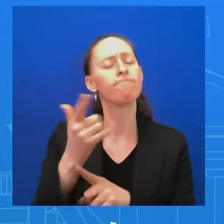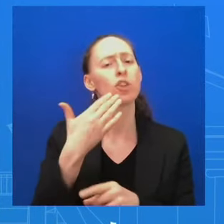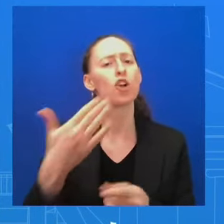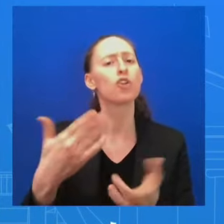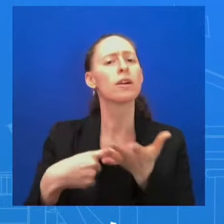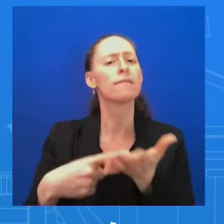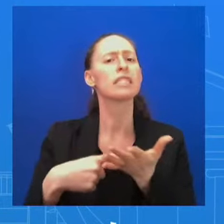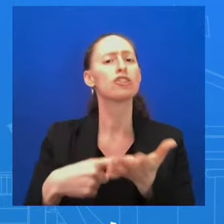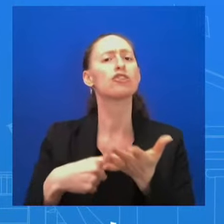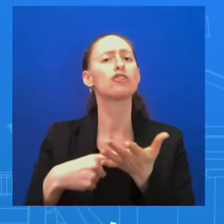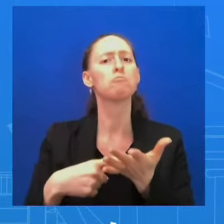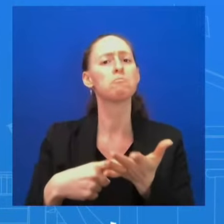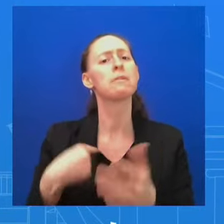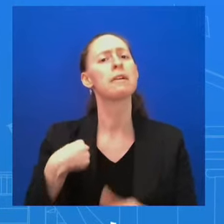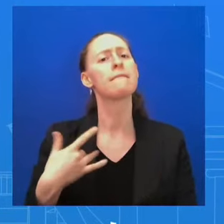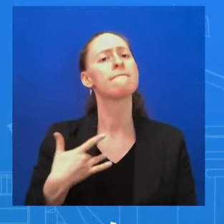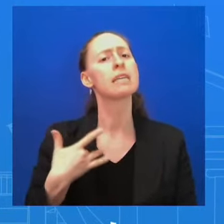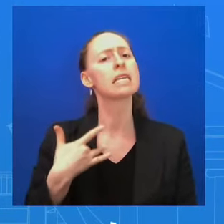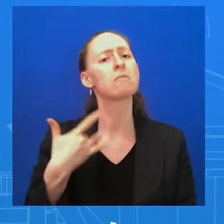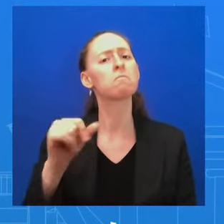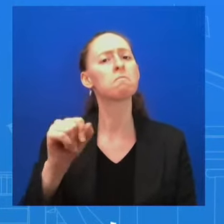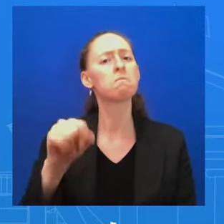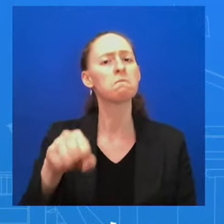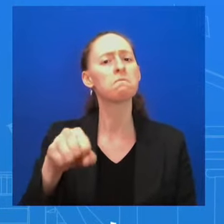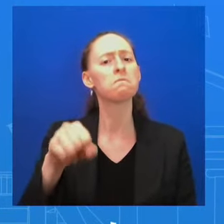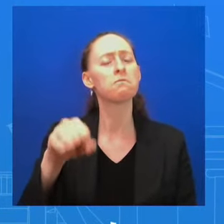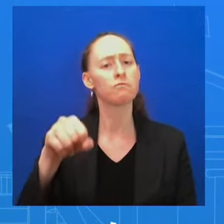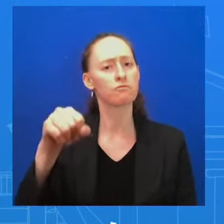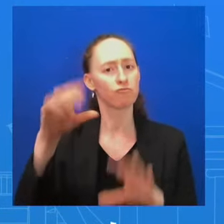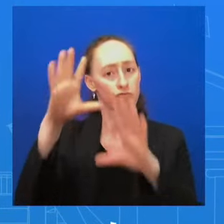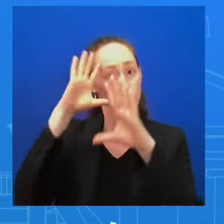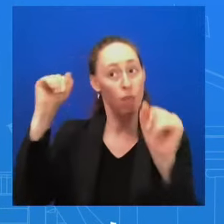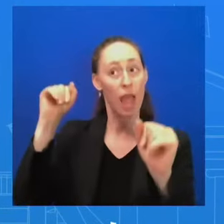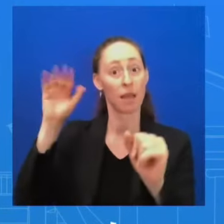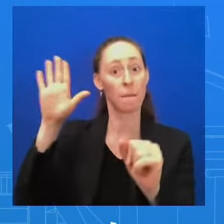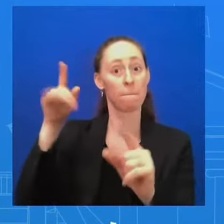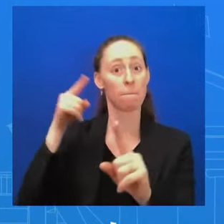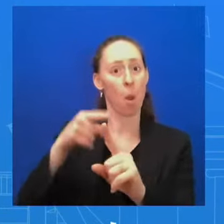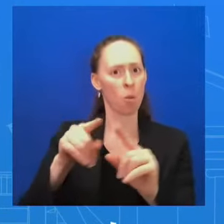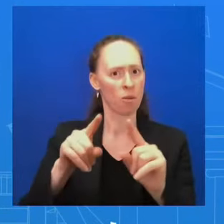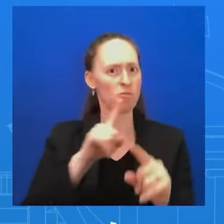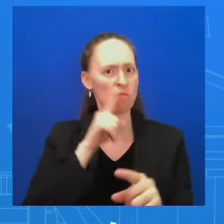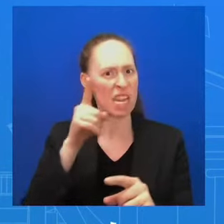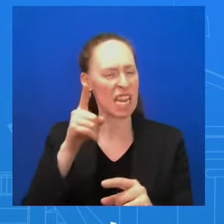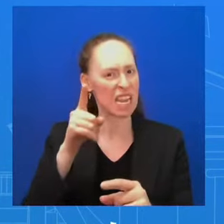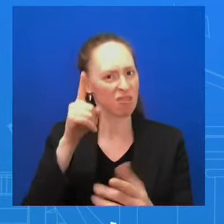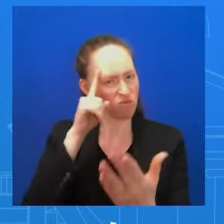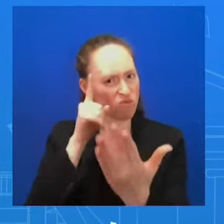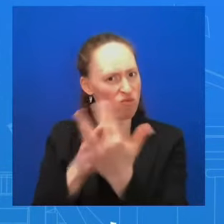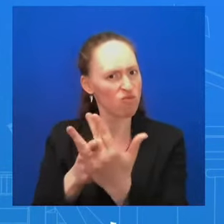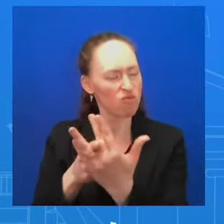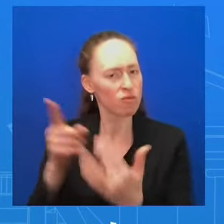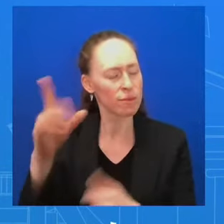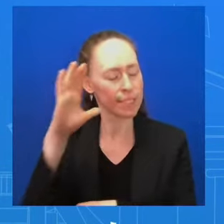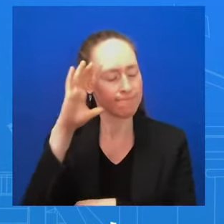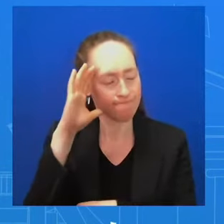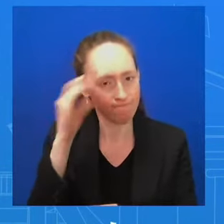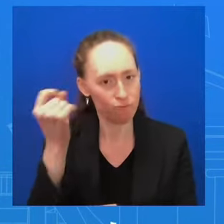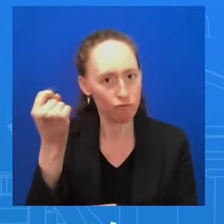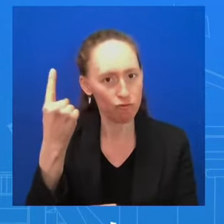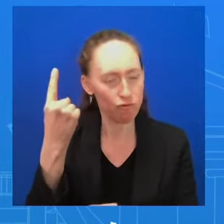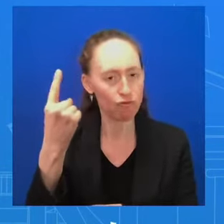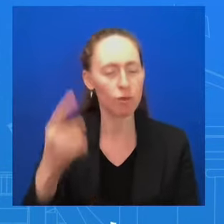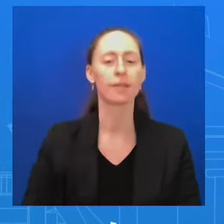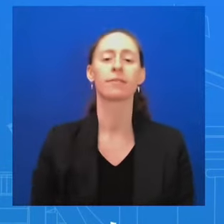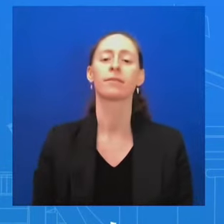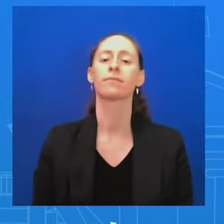President made very clear his concerns, and the Prime Minister acknowledged those concerns. In terms of the timing of this call, we understand that this call was